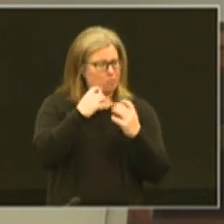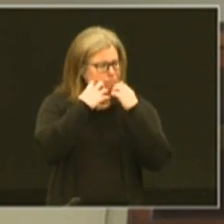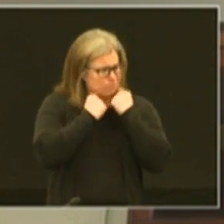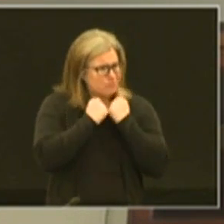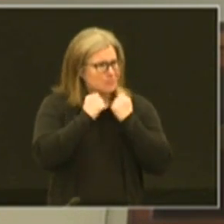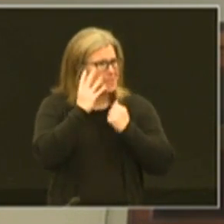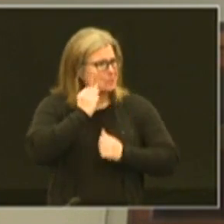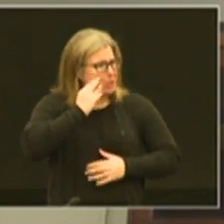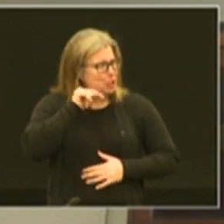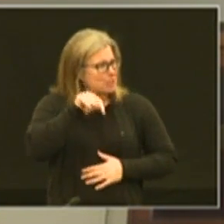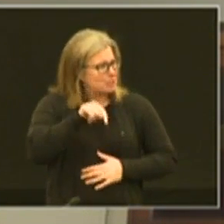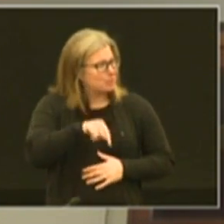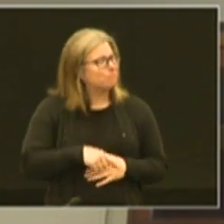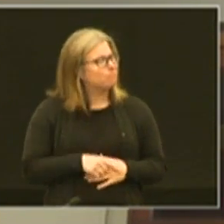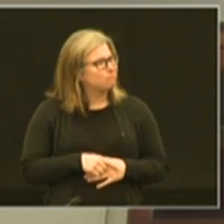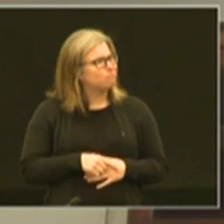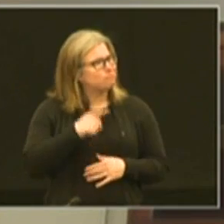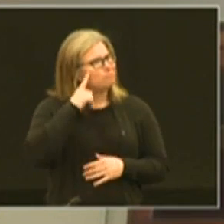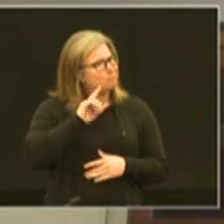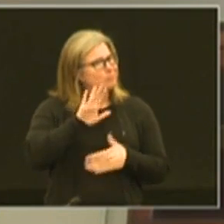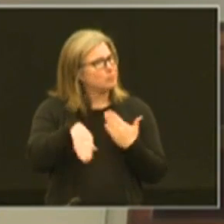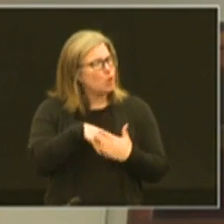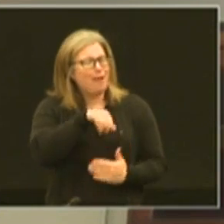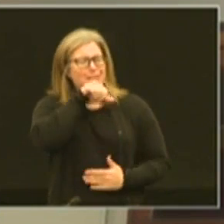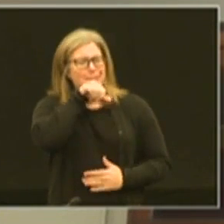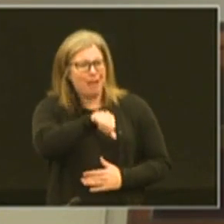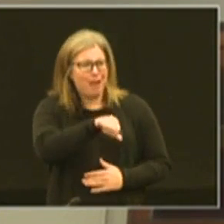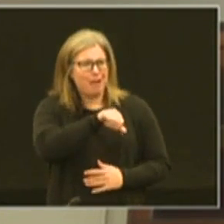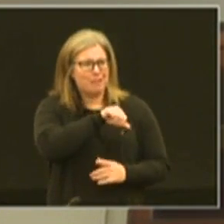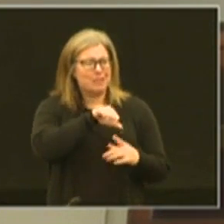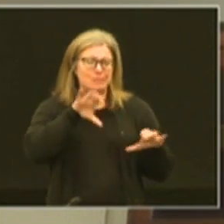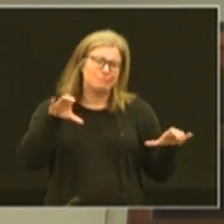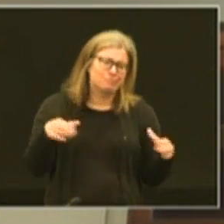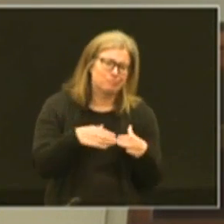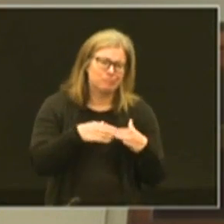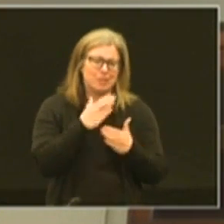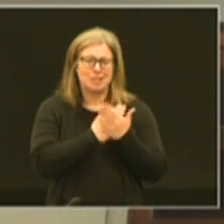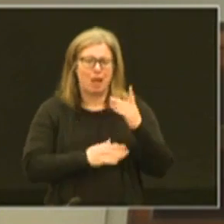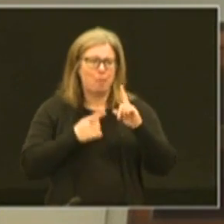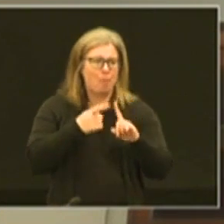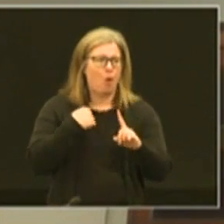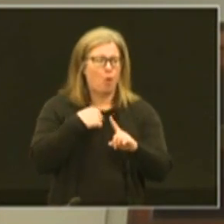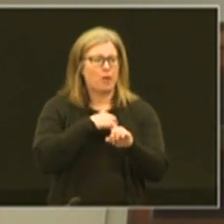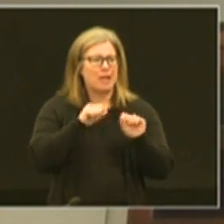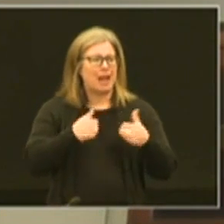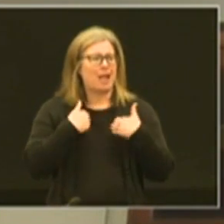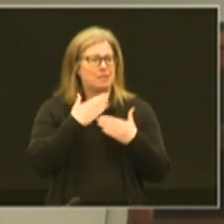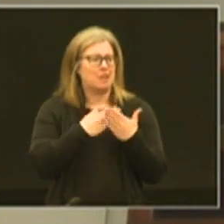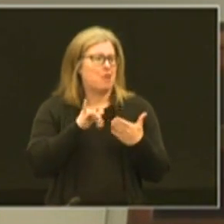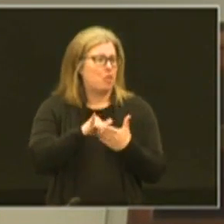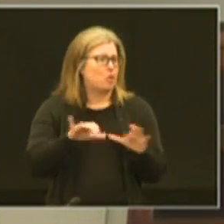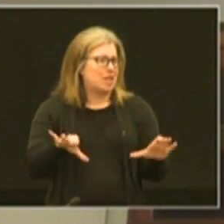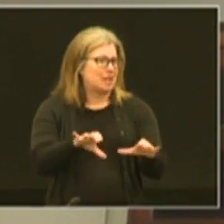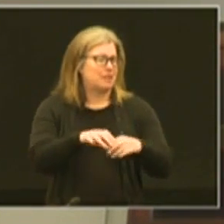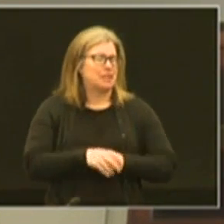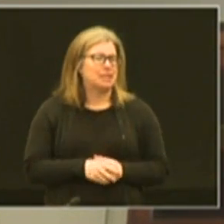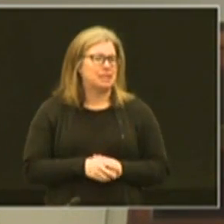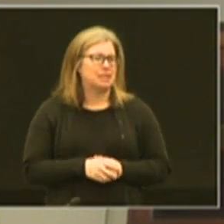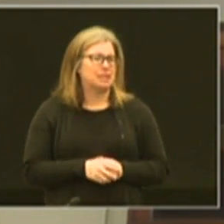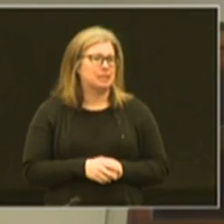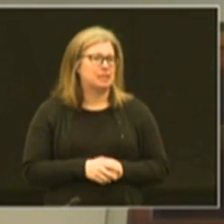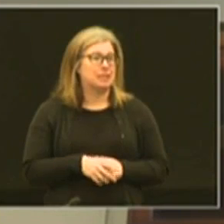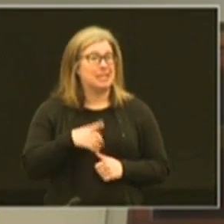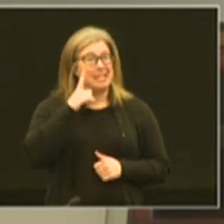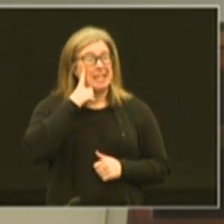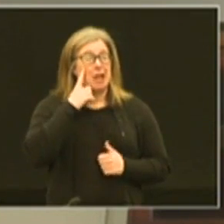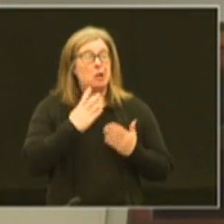experiences and so i think we would all love to get back together at some point so that we could have some of those activities i